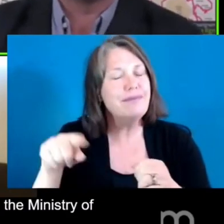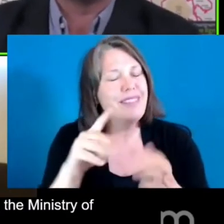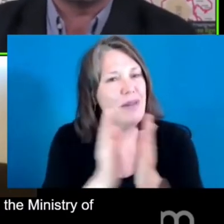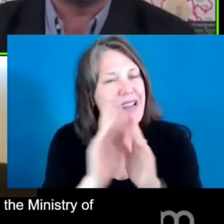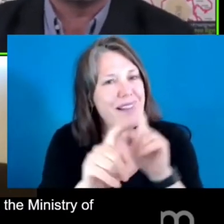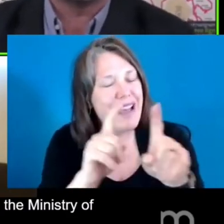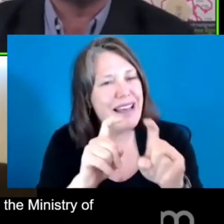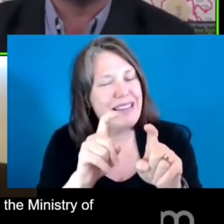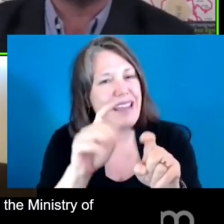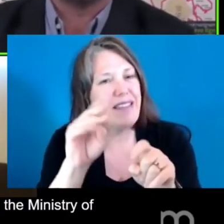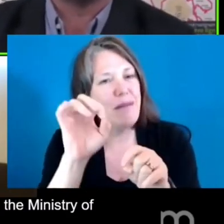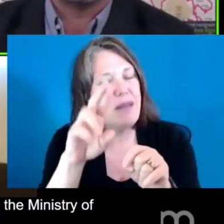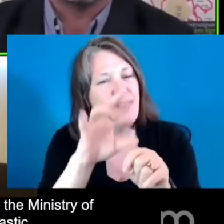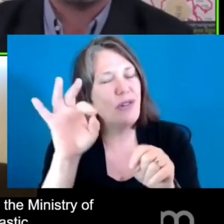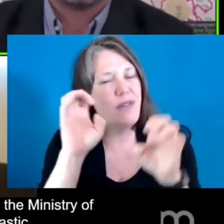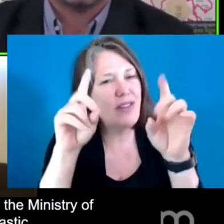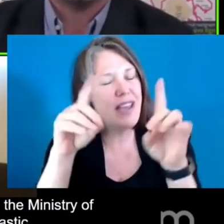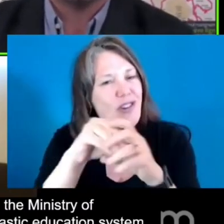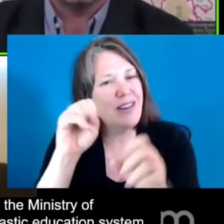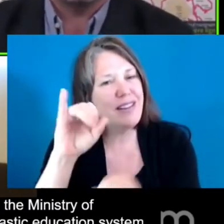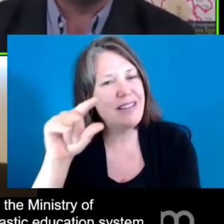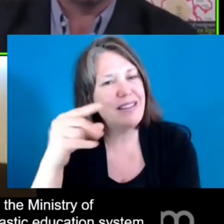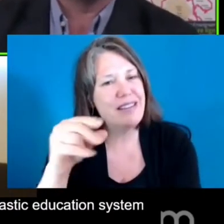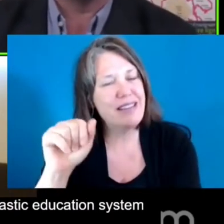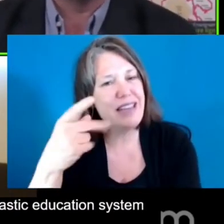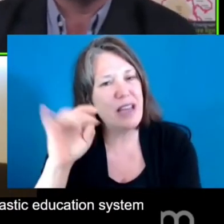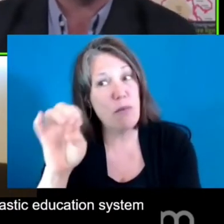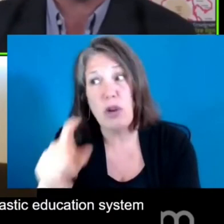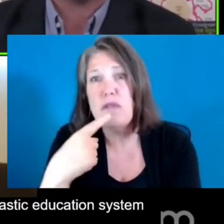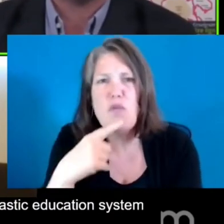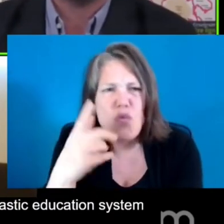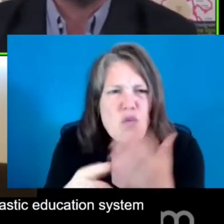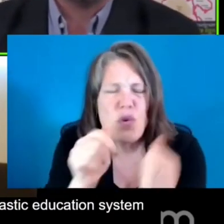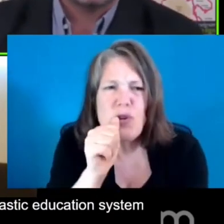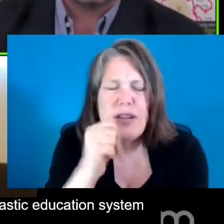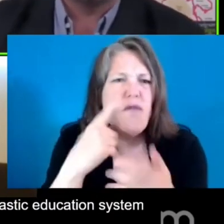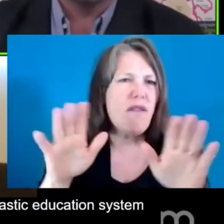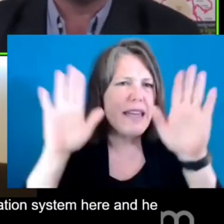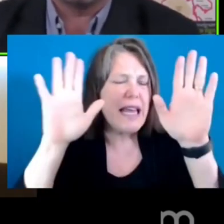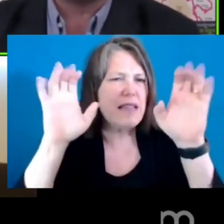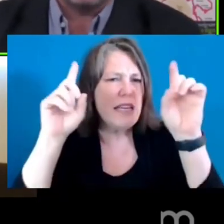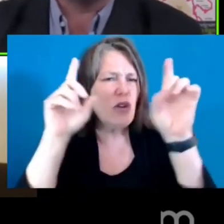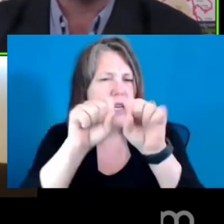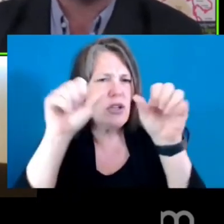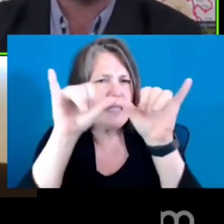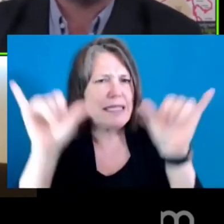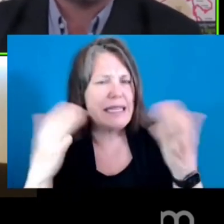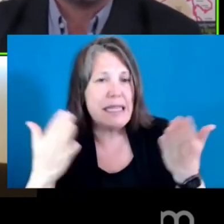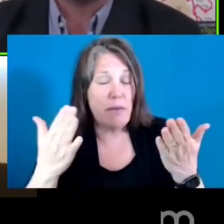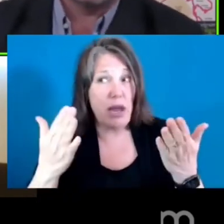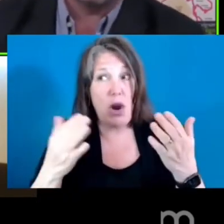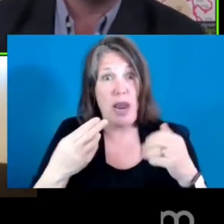having such a fantastic education system here? And he pointed at Linda. She wrote our plan.